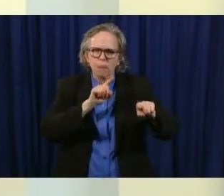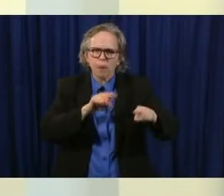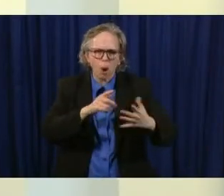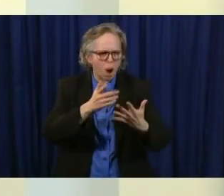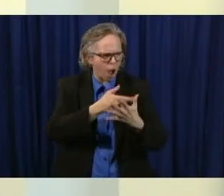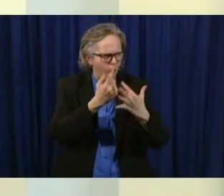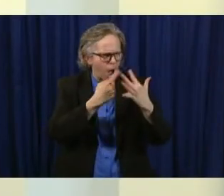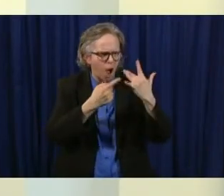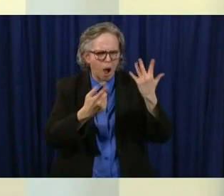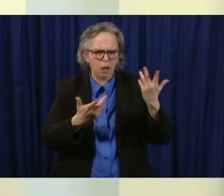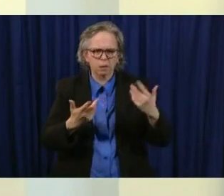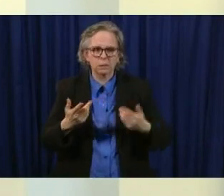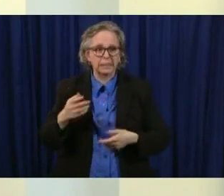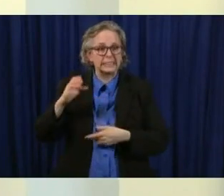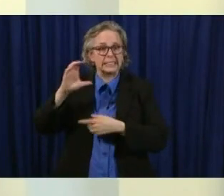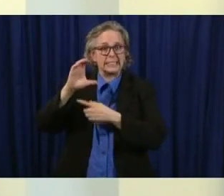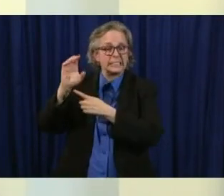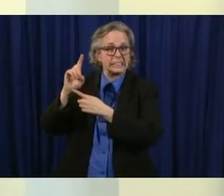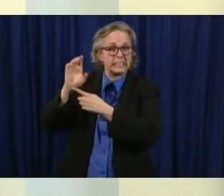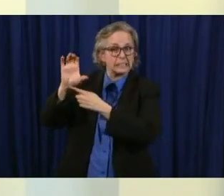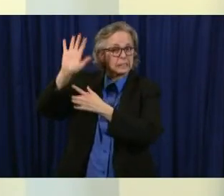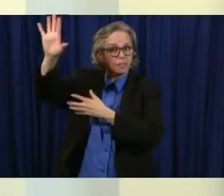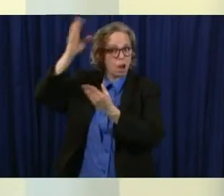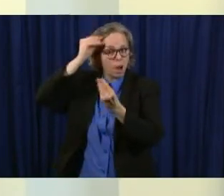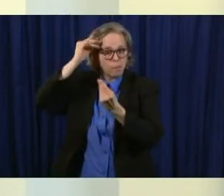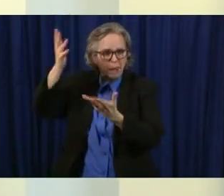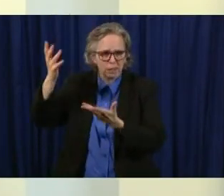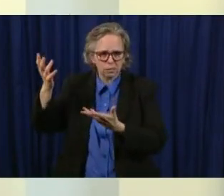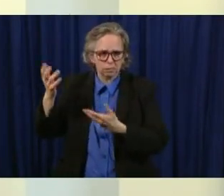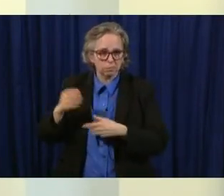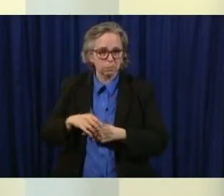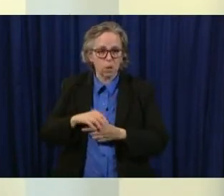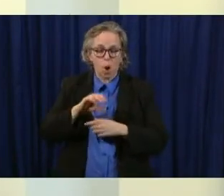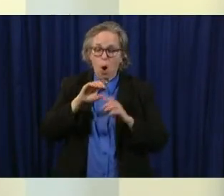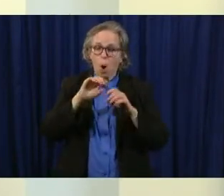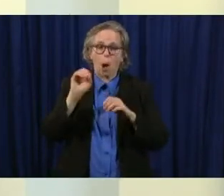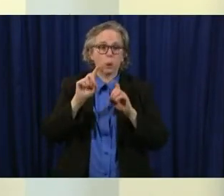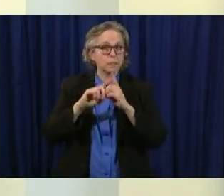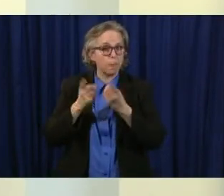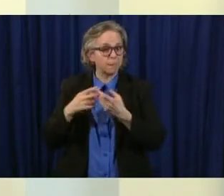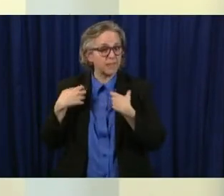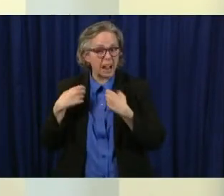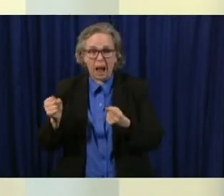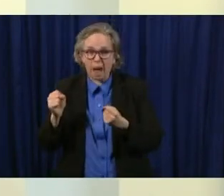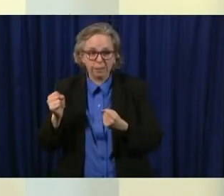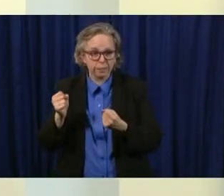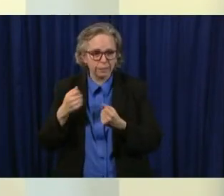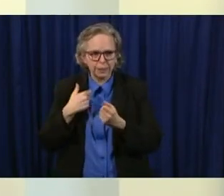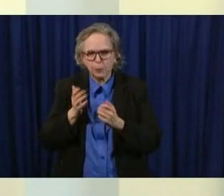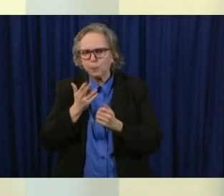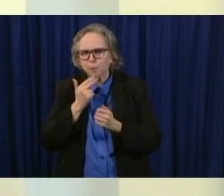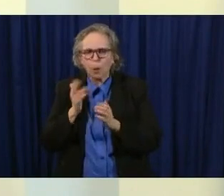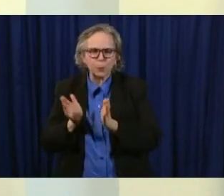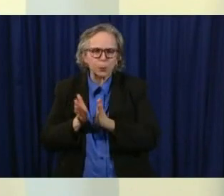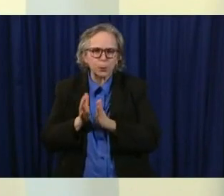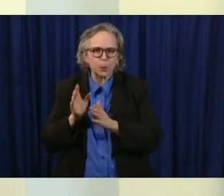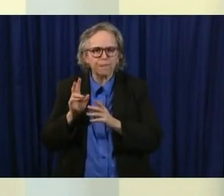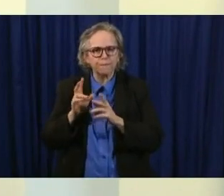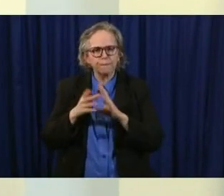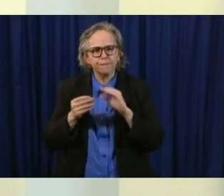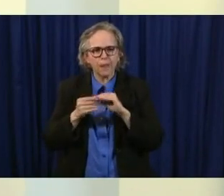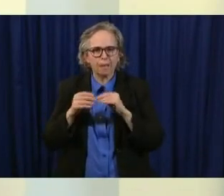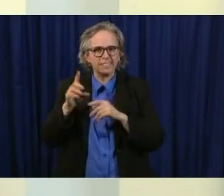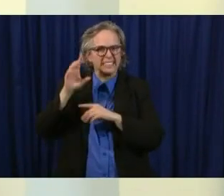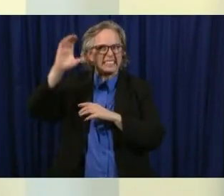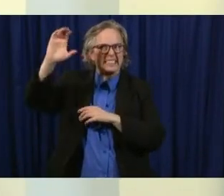at the cdc so ohio department of health is like a small version of the cdc uh we have lots of